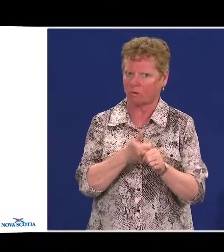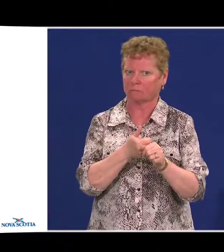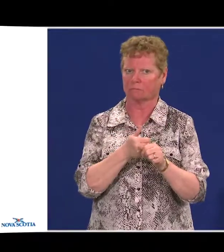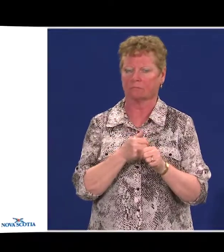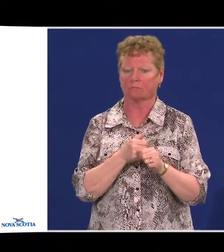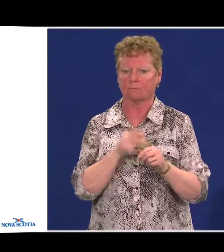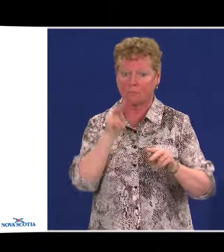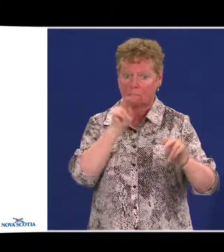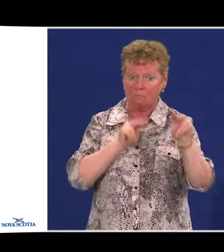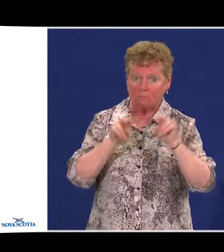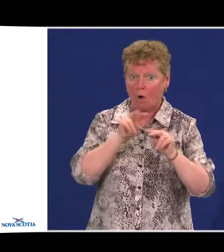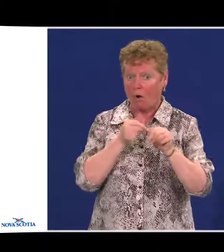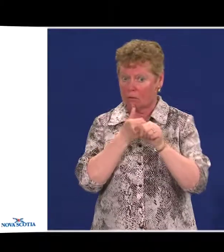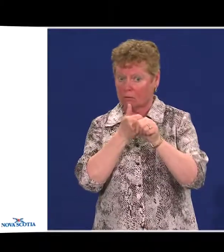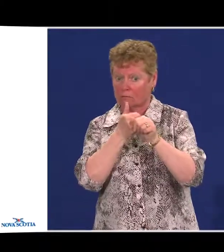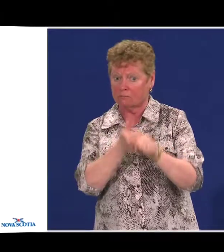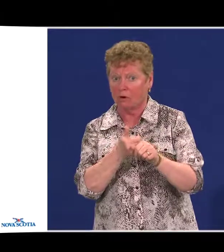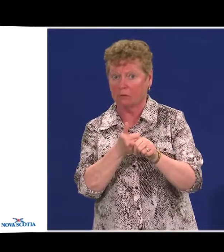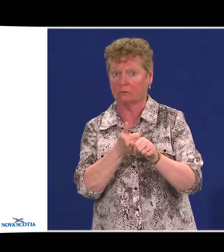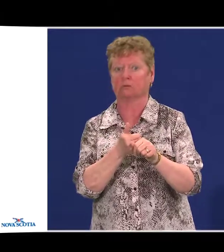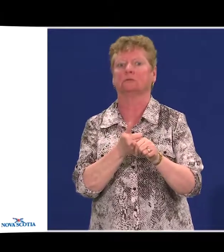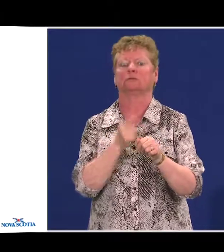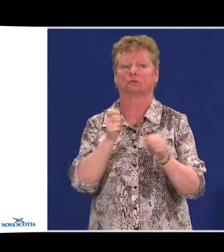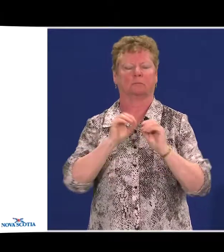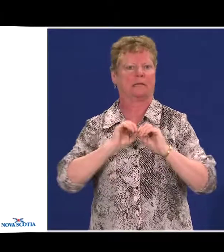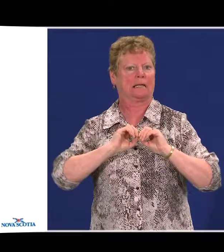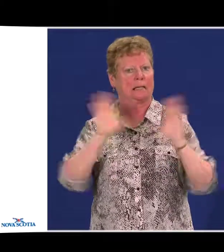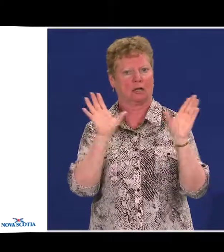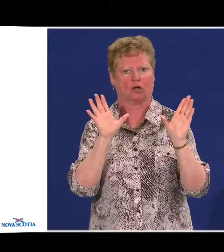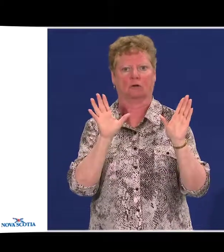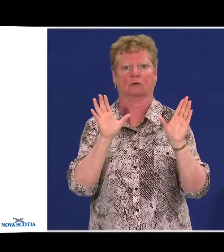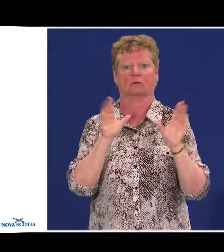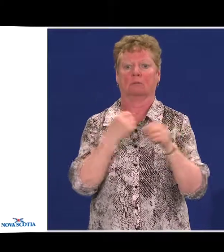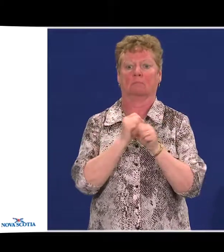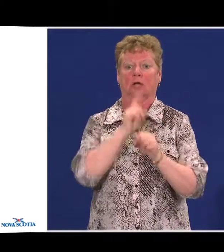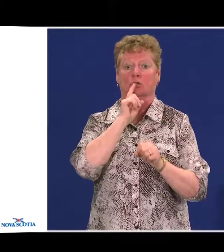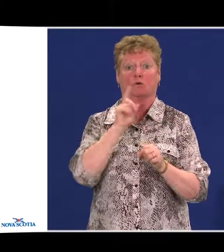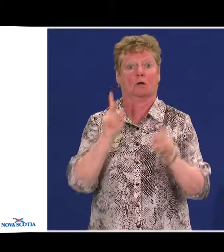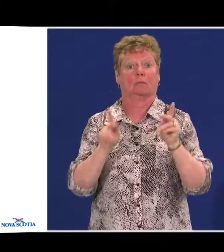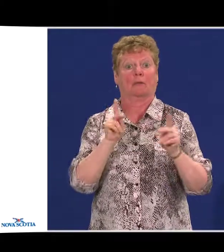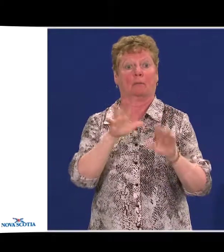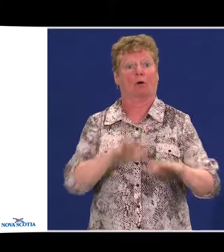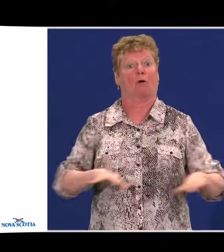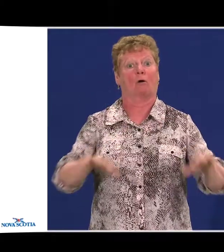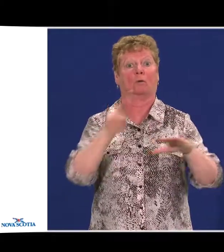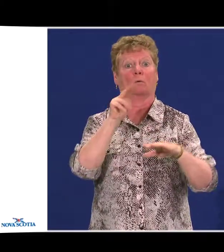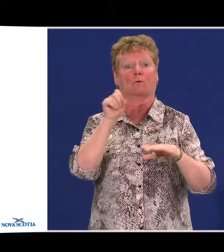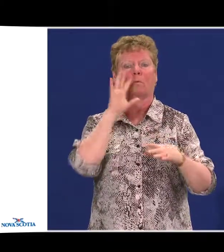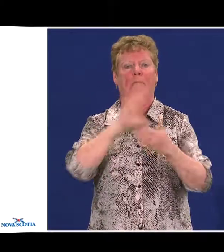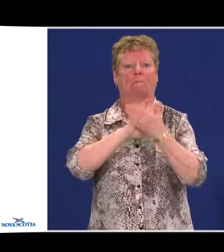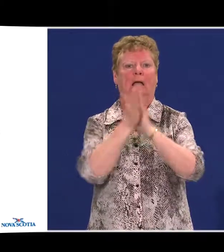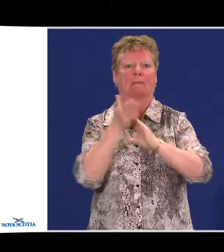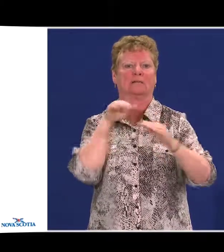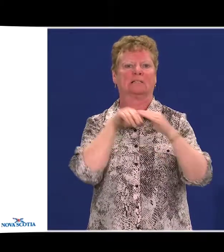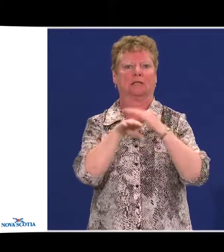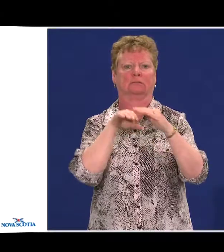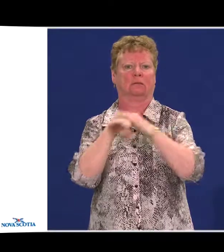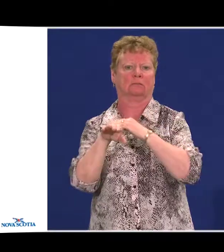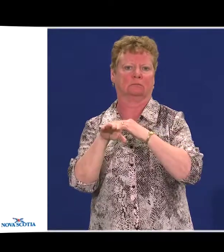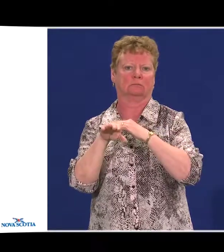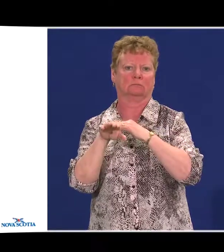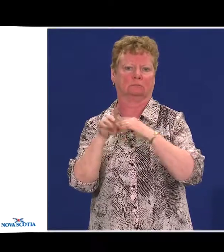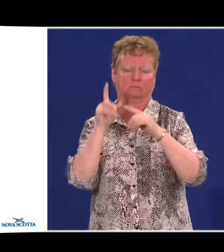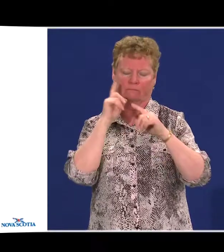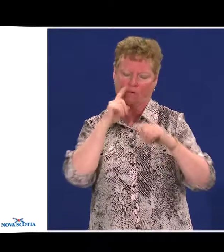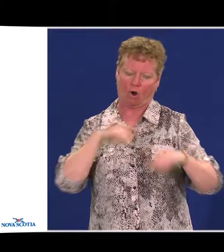Monitoring and compliance provisions be articulated that ensure Nova Scotia becomes accessible to all in a